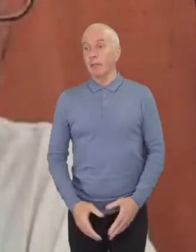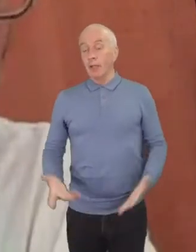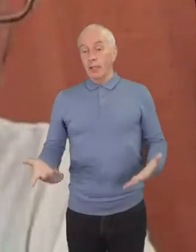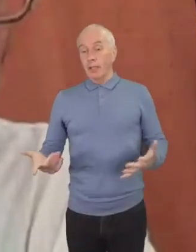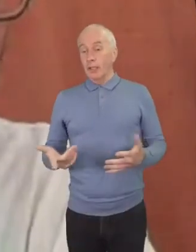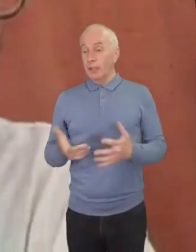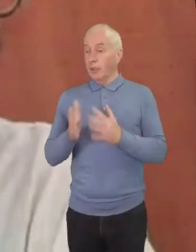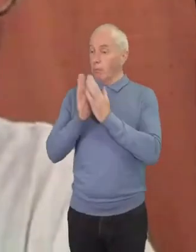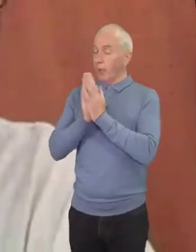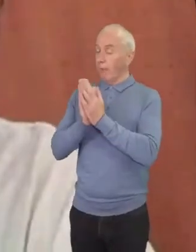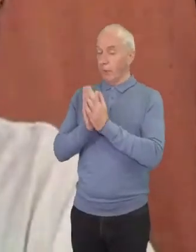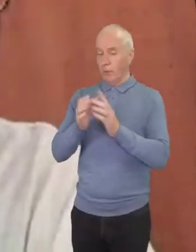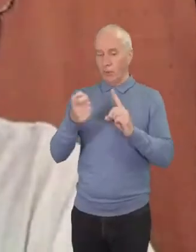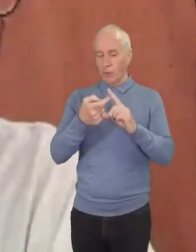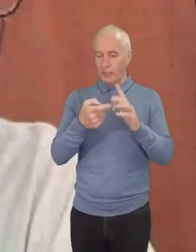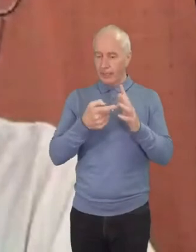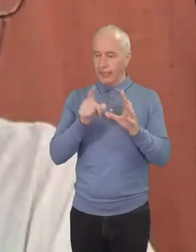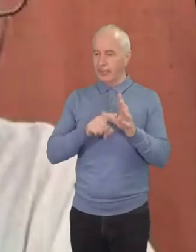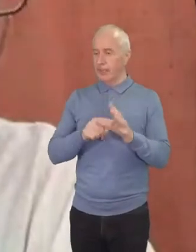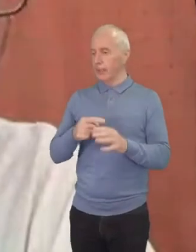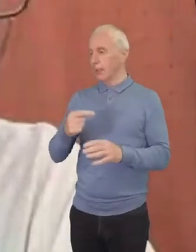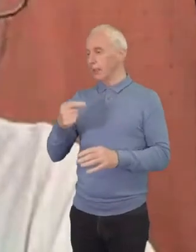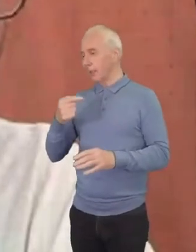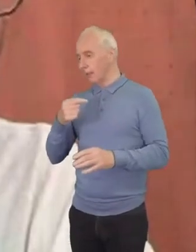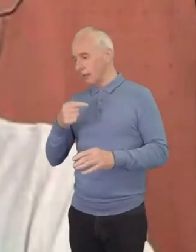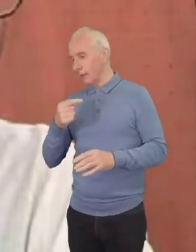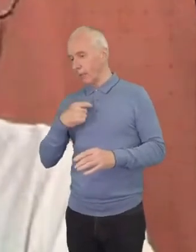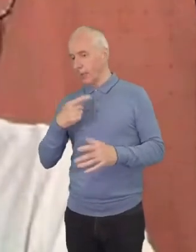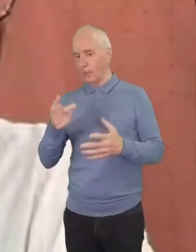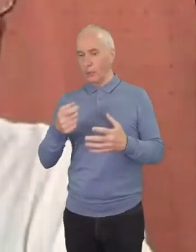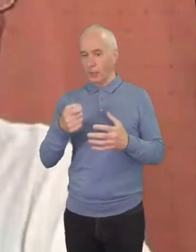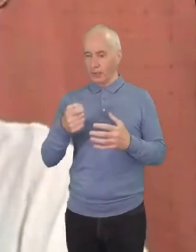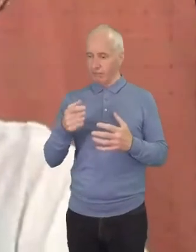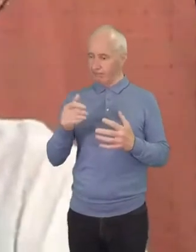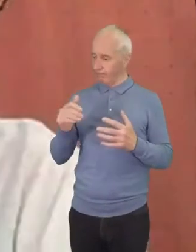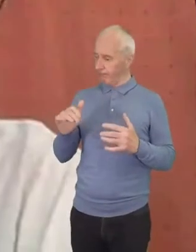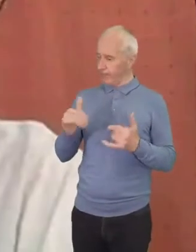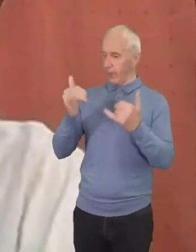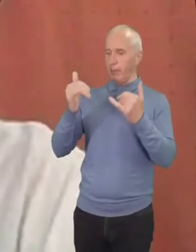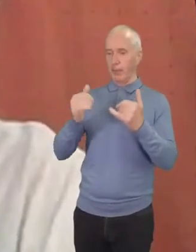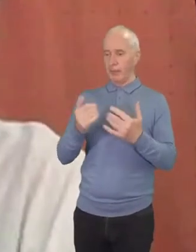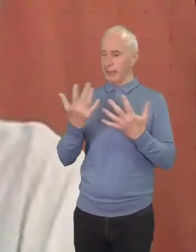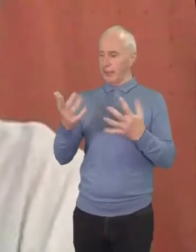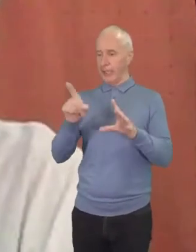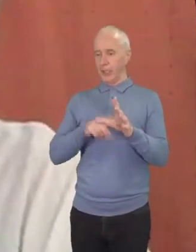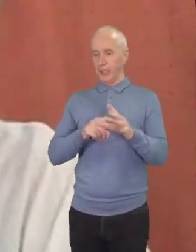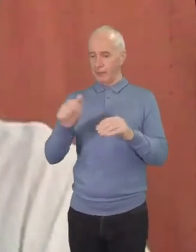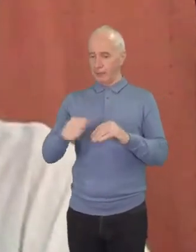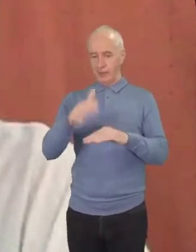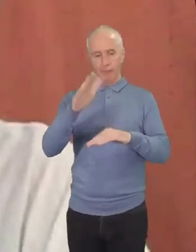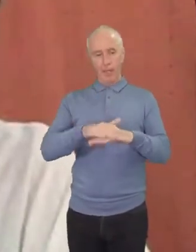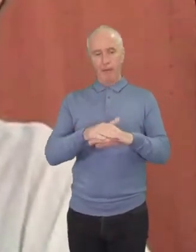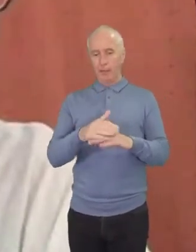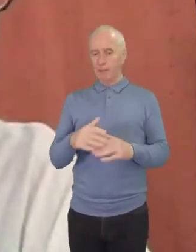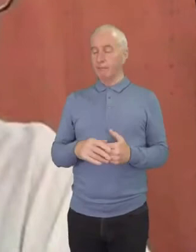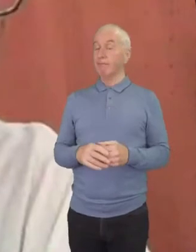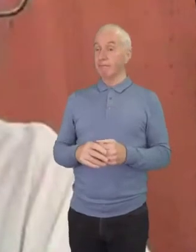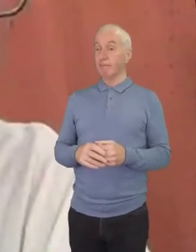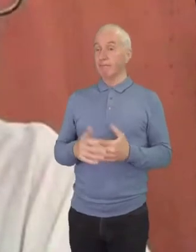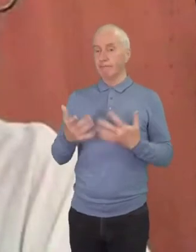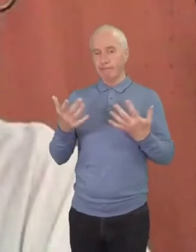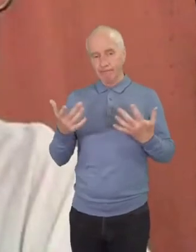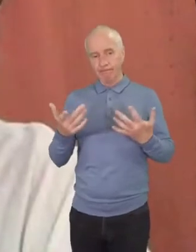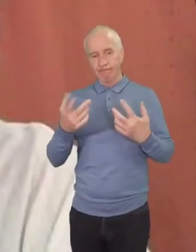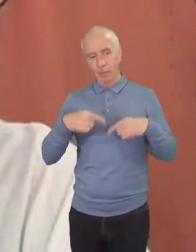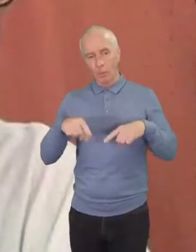and i as we you know enter into the we just celebrated 10 years of of being married and we're asking the